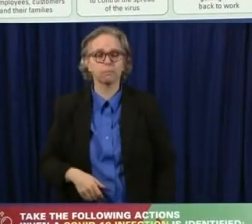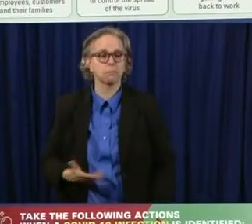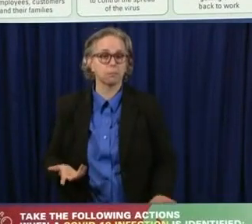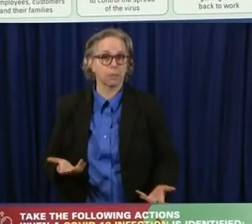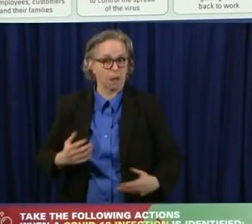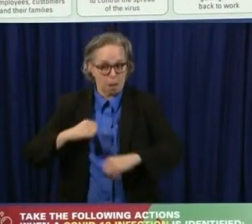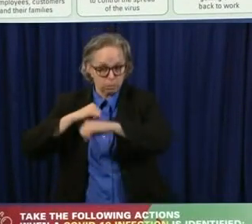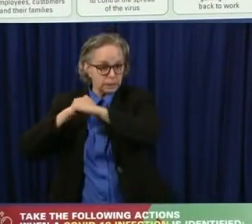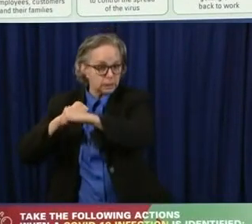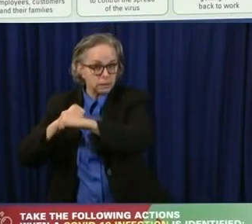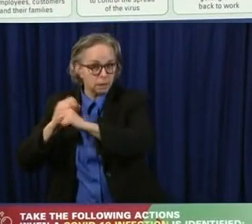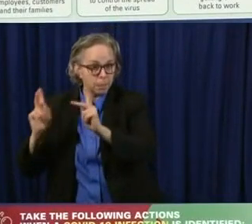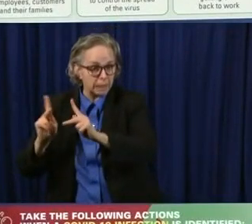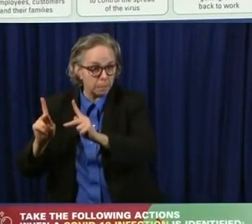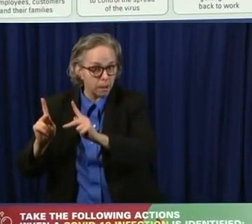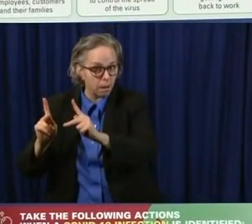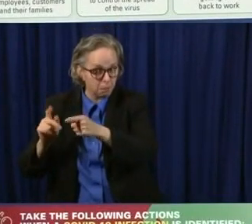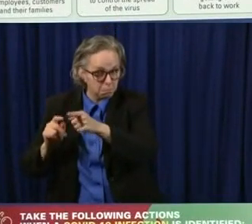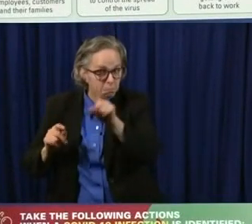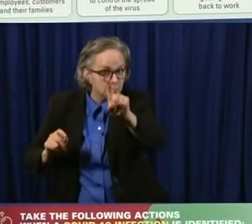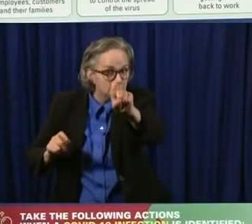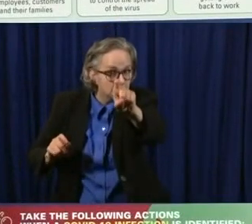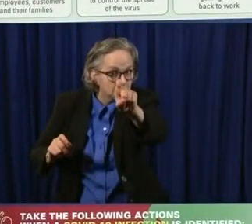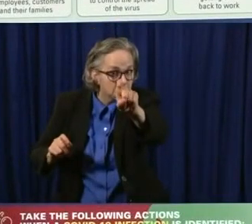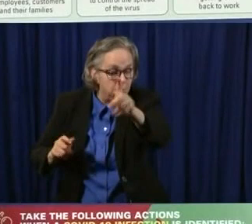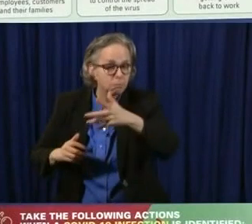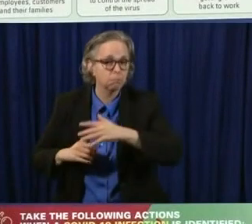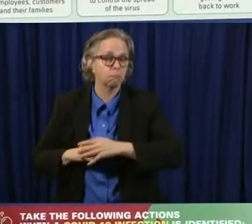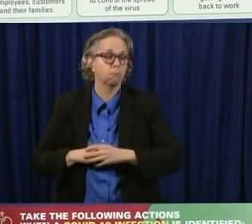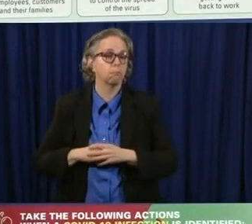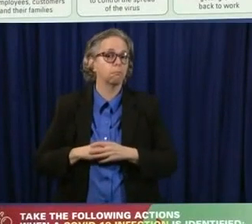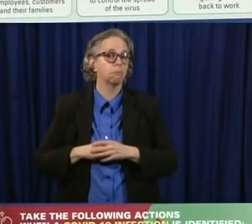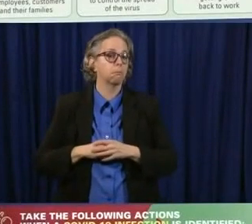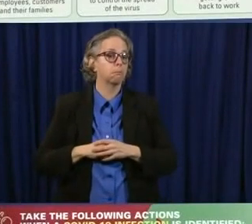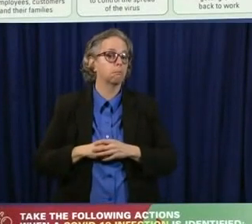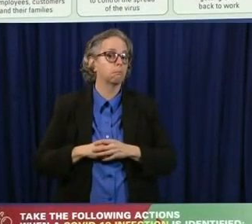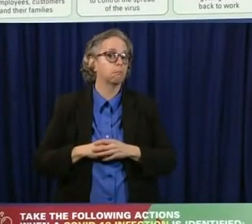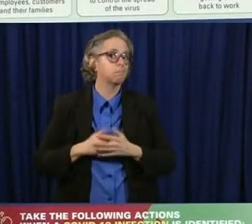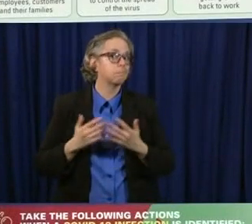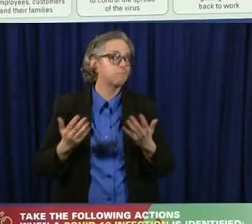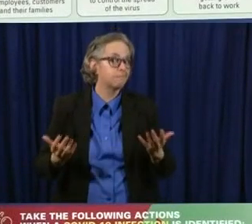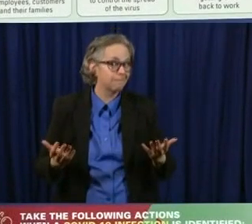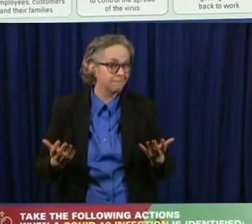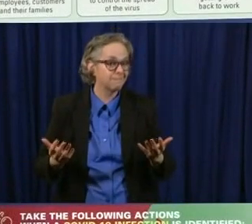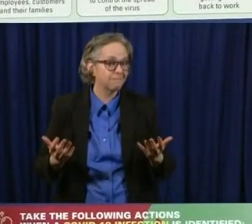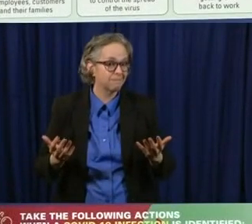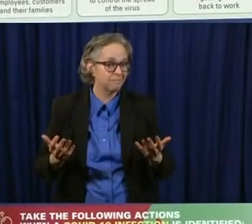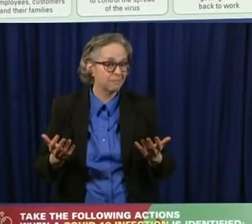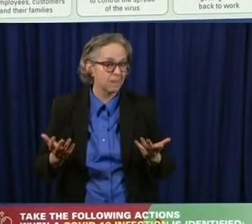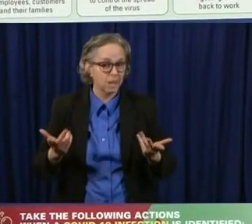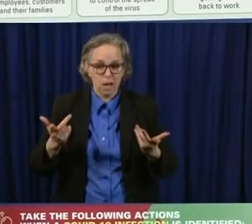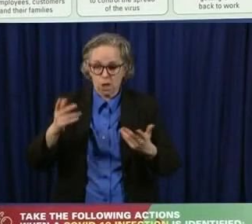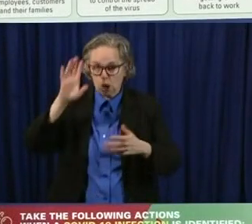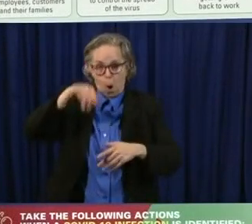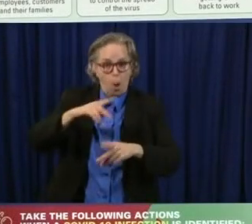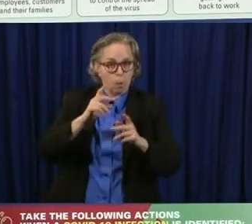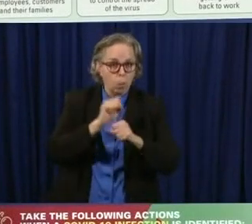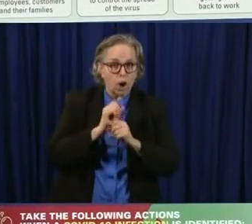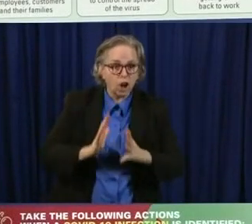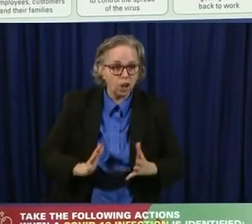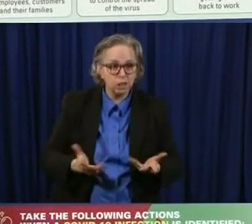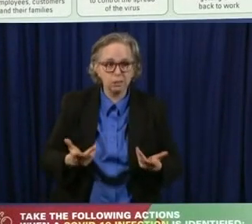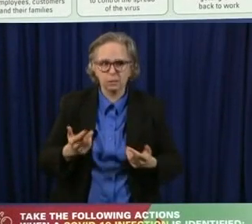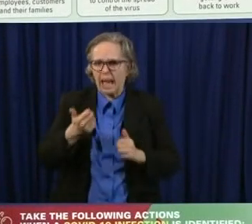always risk, much protection as we can to our workers, much protection as we can to everyone in involved.